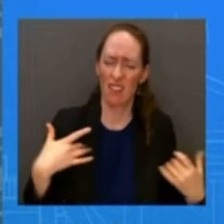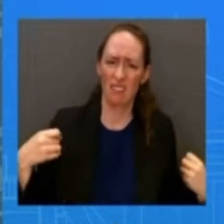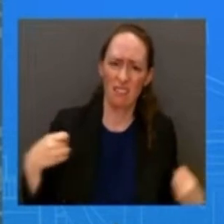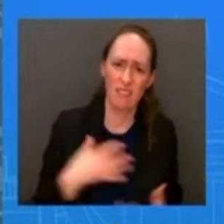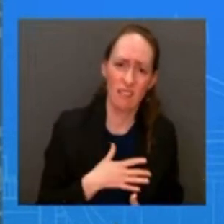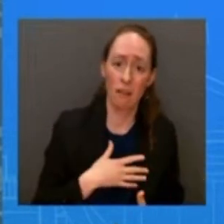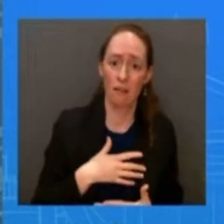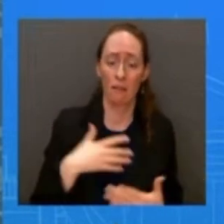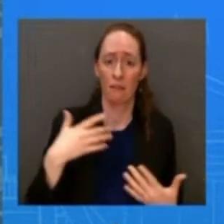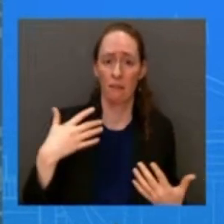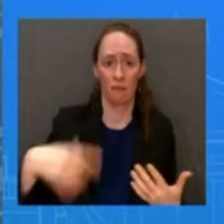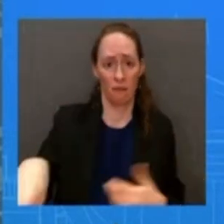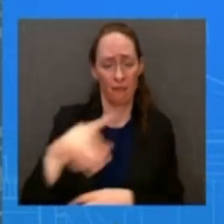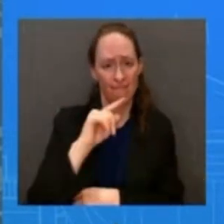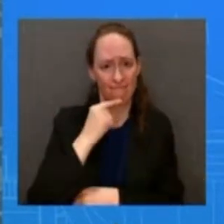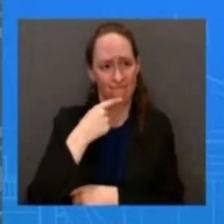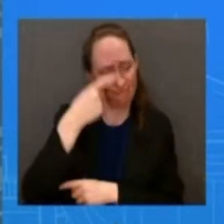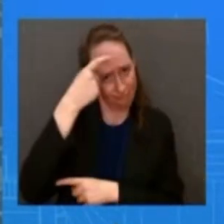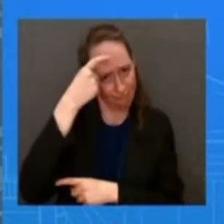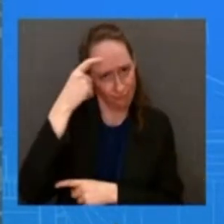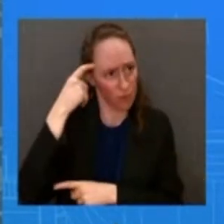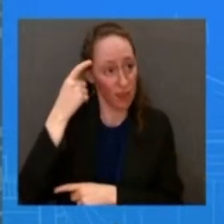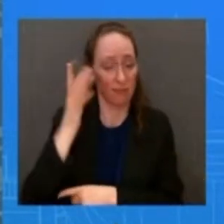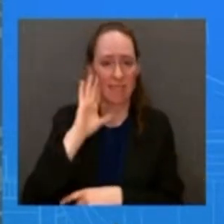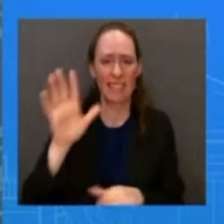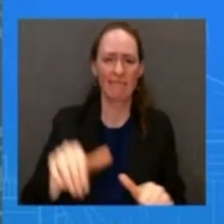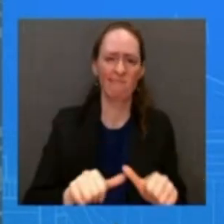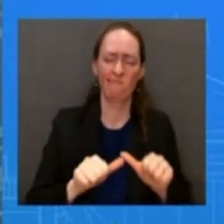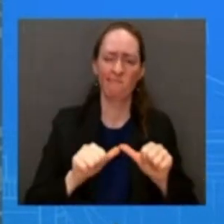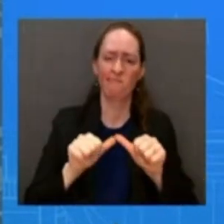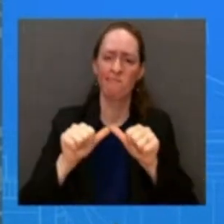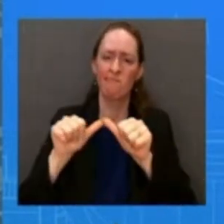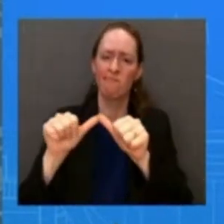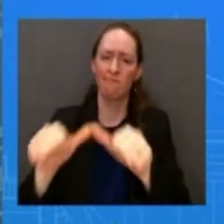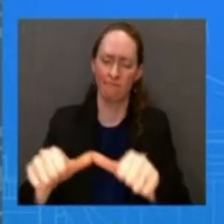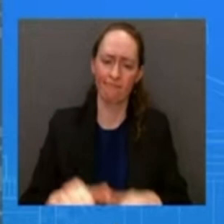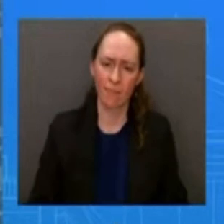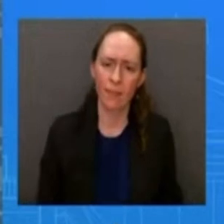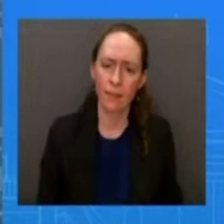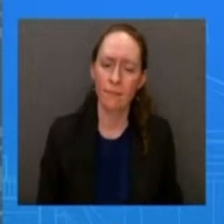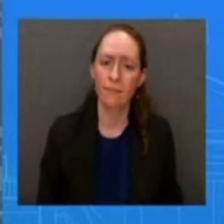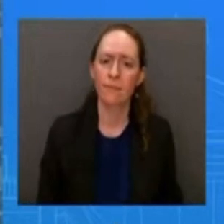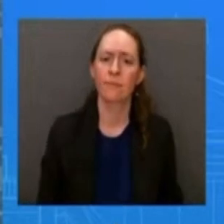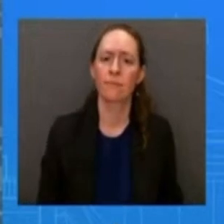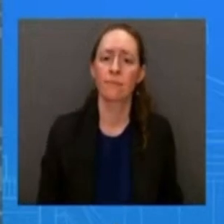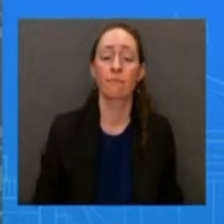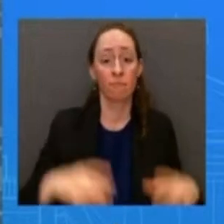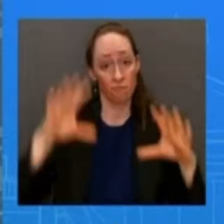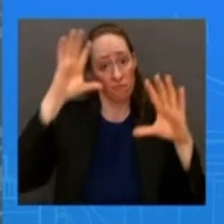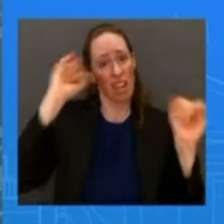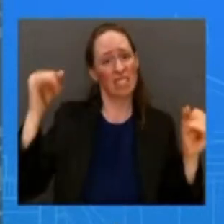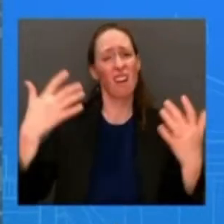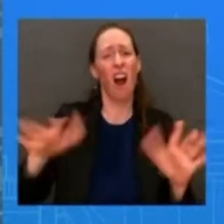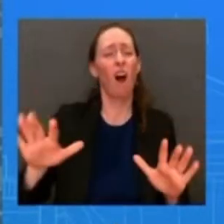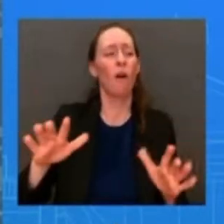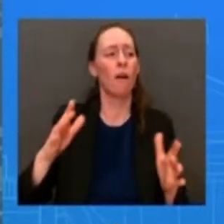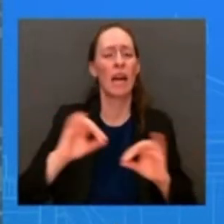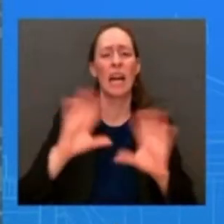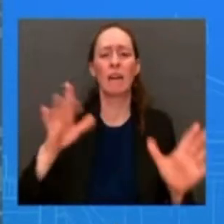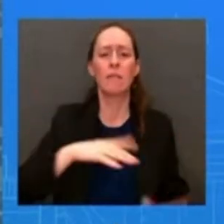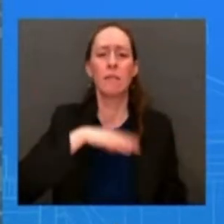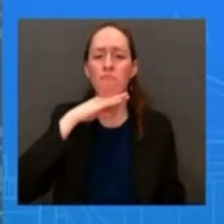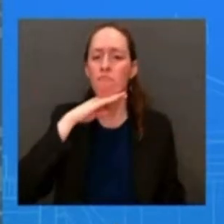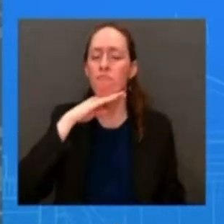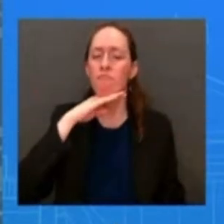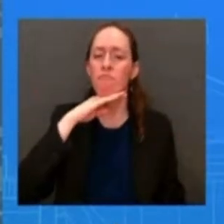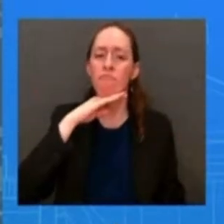says said today is enough enough the President has taken action to combat the epidemic of